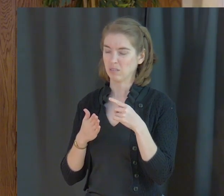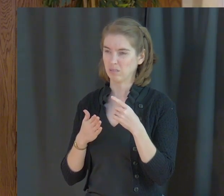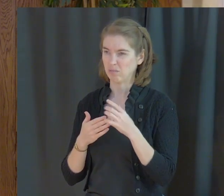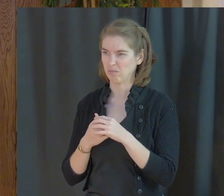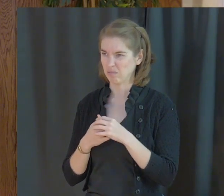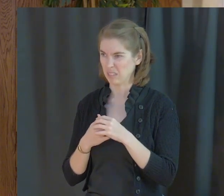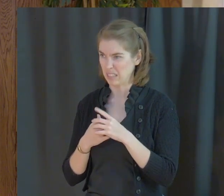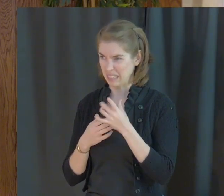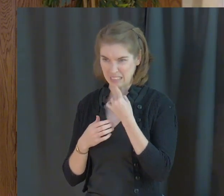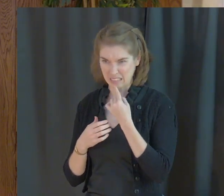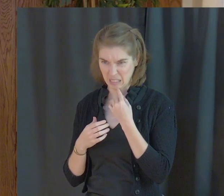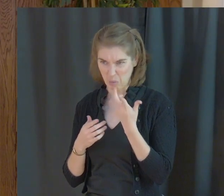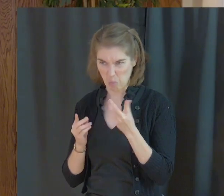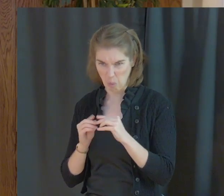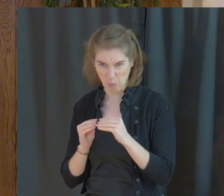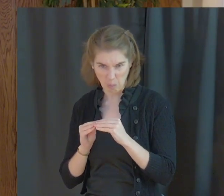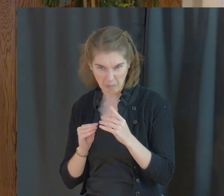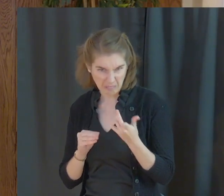Do I need to say any more?